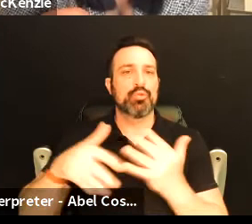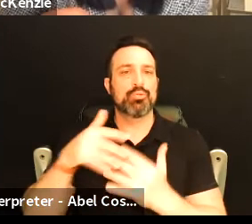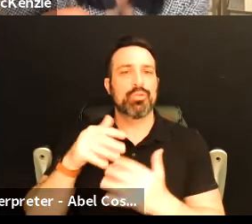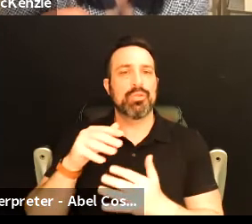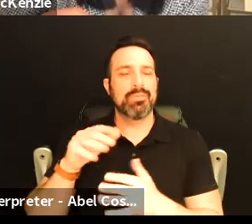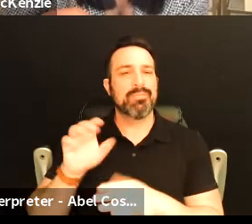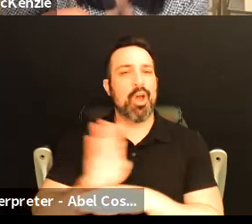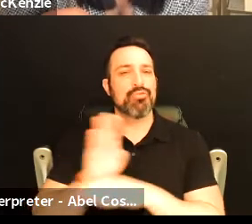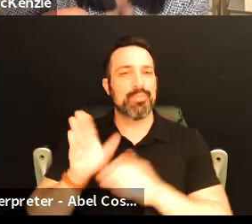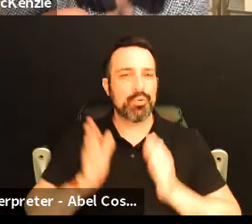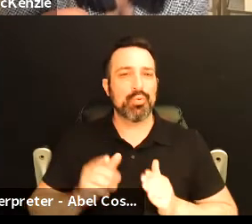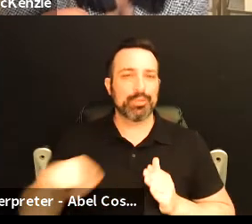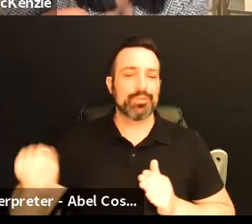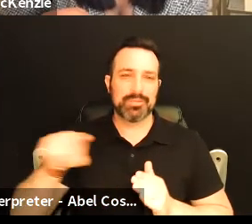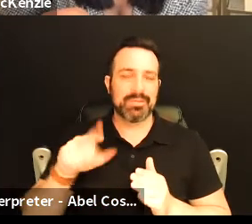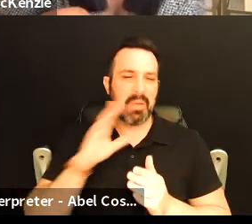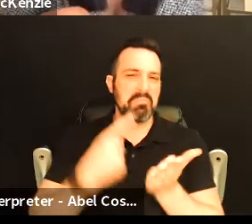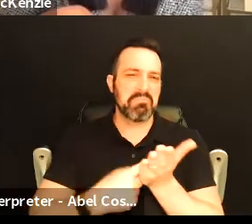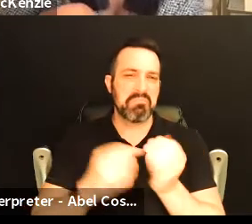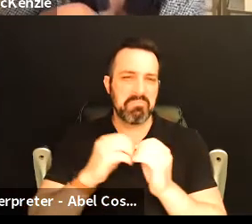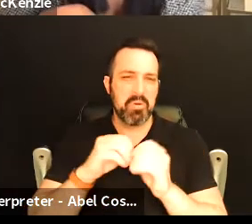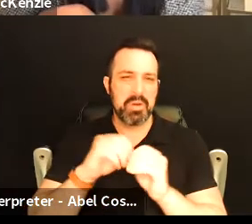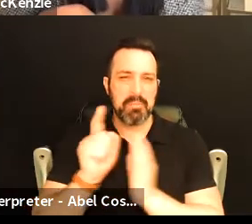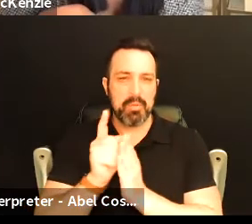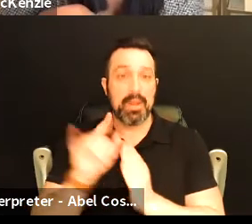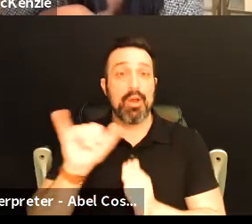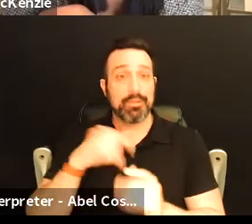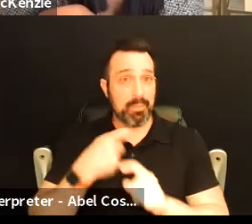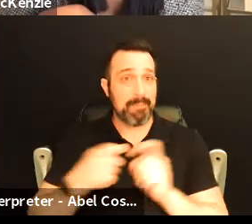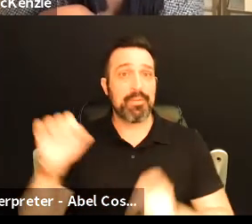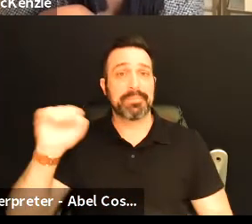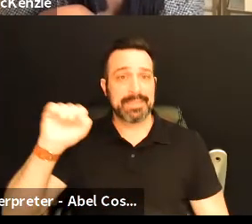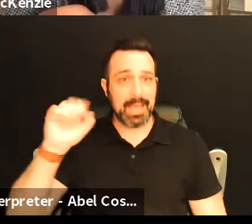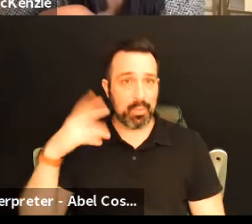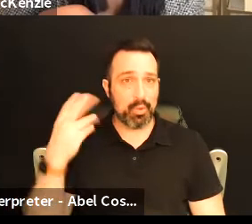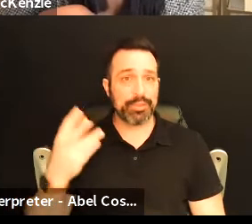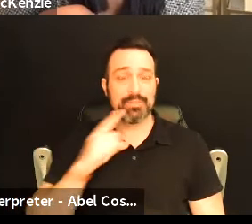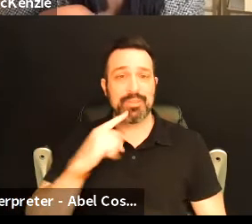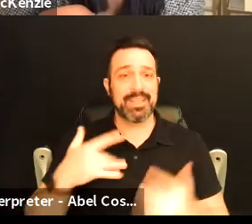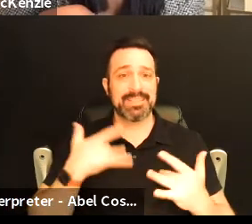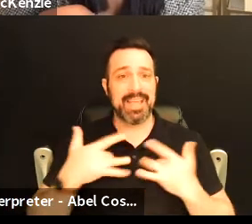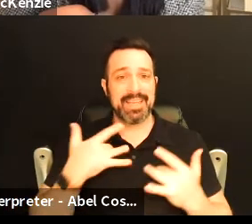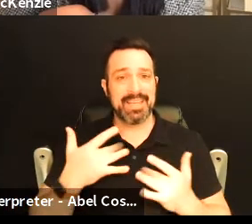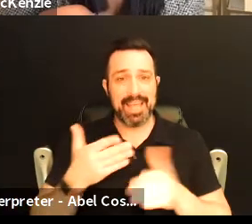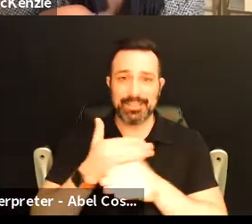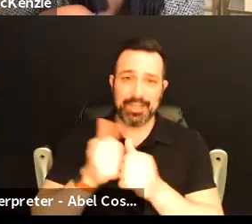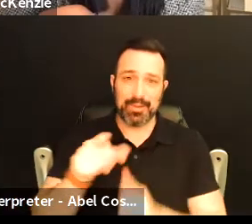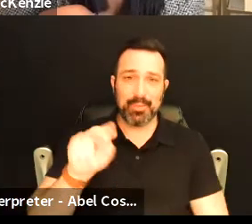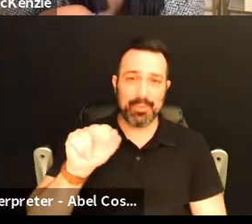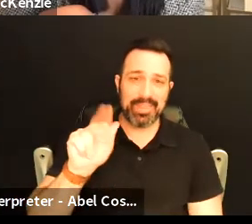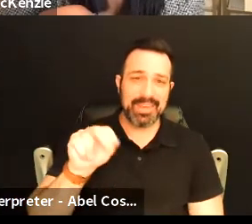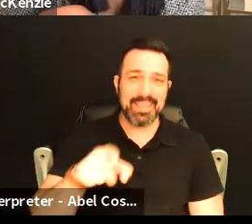ways and I'll talk more about that in a moment. I am also from Seattle, Washington. I'm so excited that I share that with you Nathan and